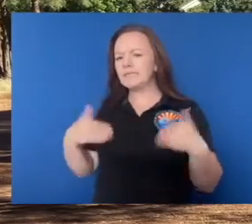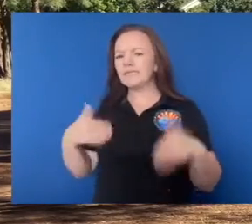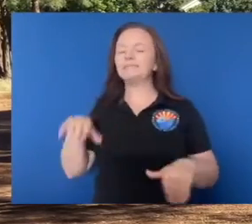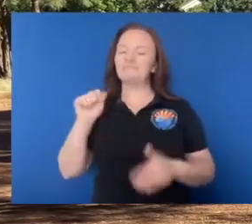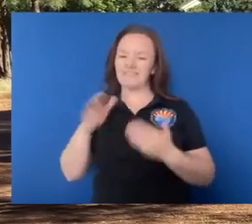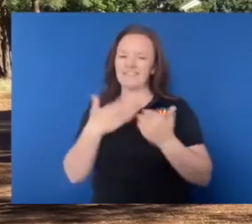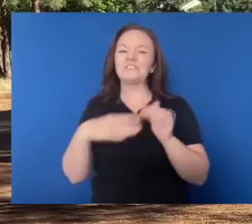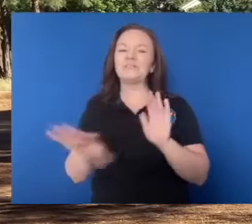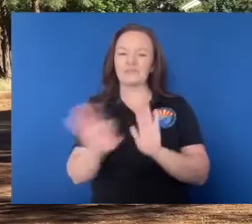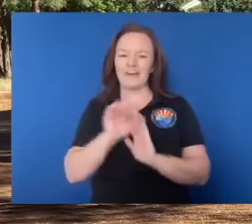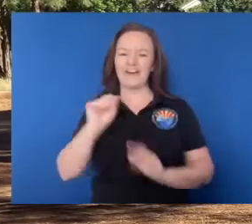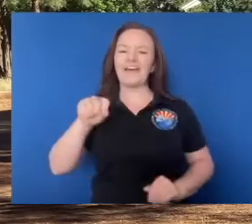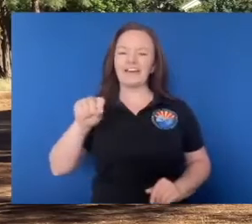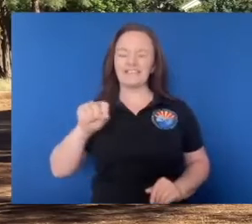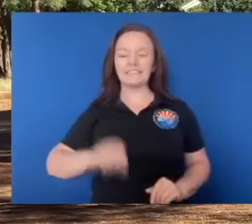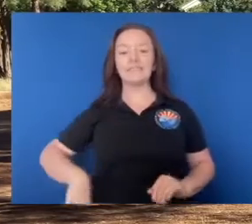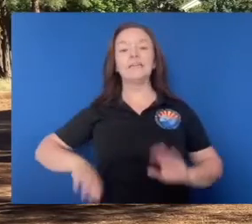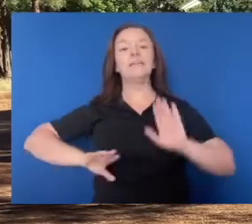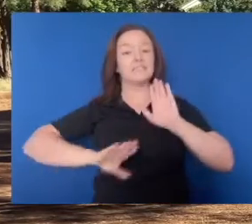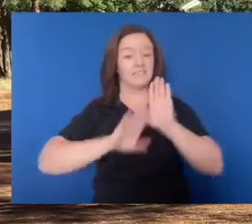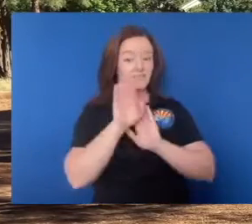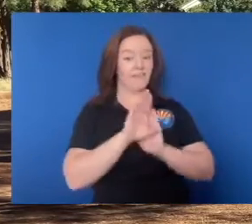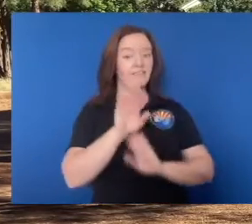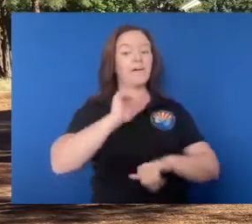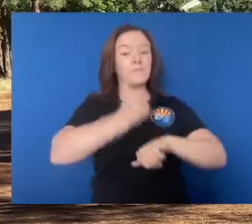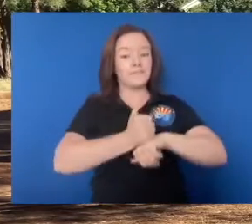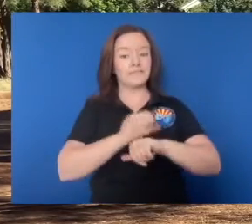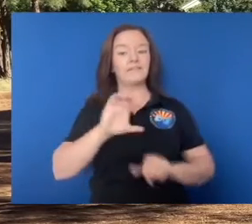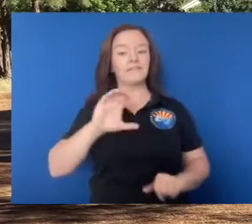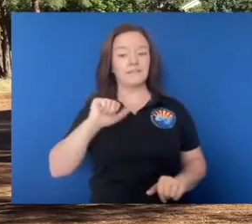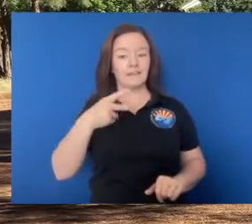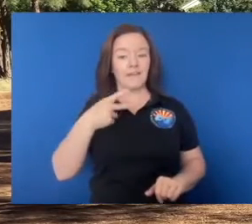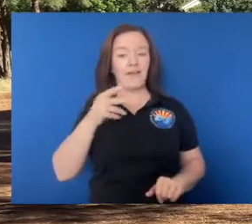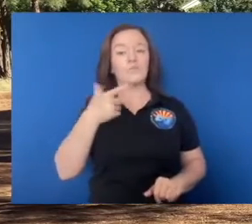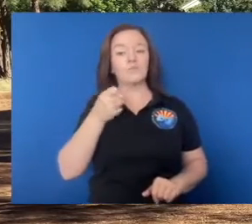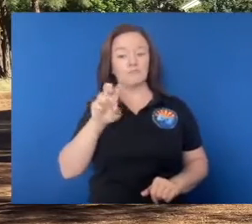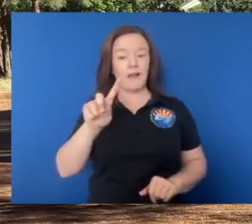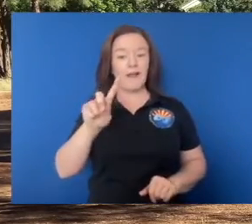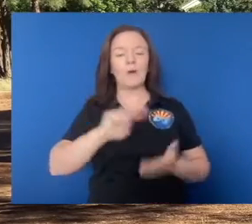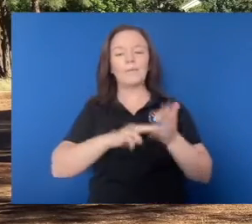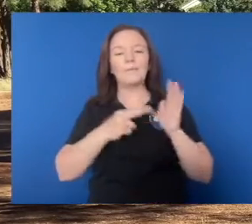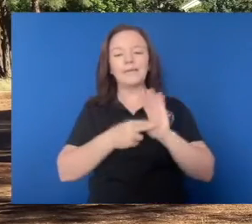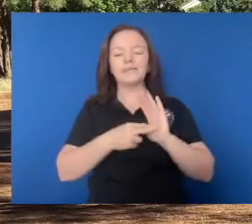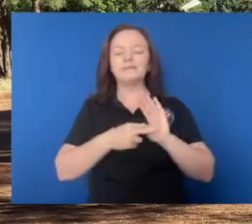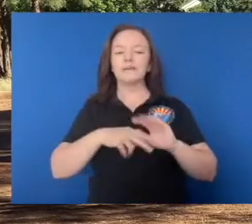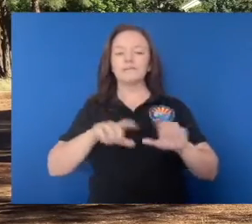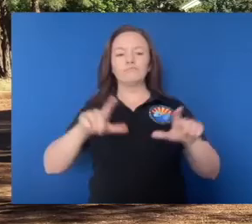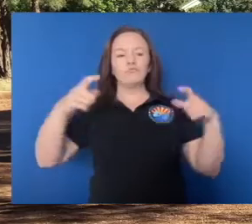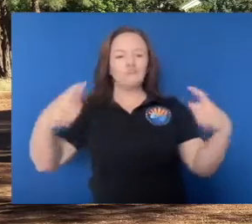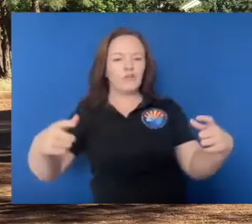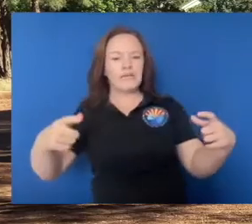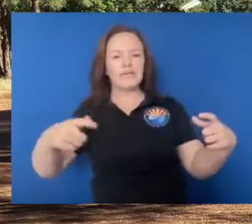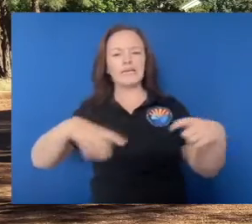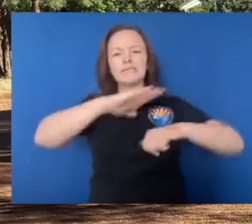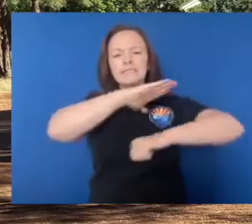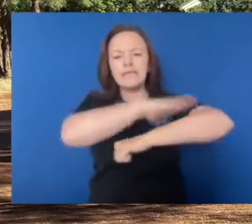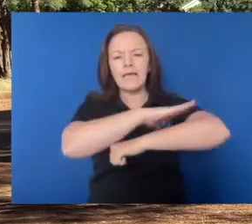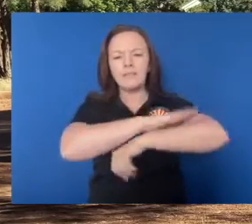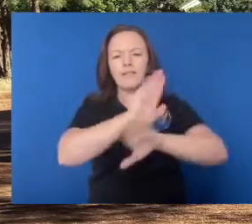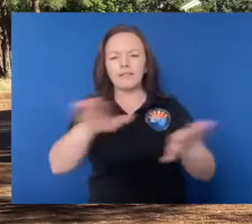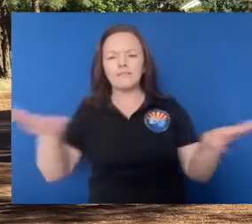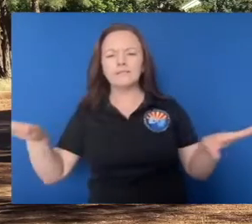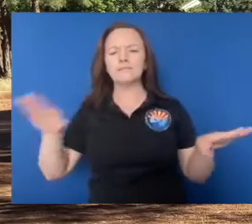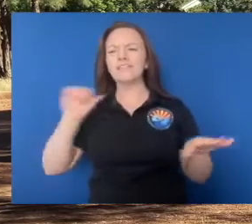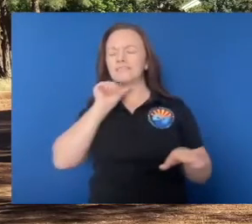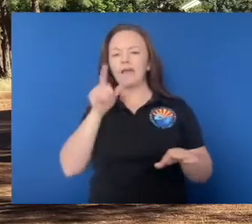Easy to find. Developed campground. Like you said, there's a ring, there's tables. So you kind of know that it's developed. It's